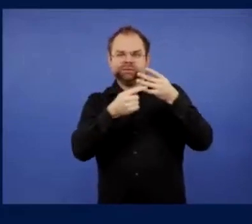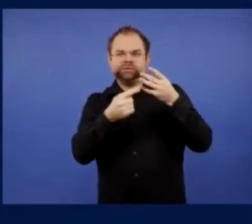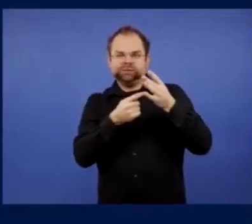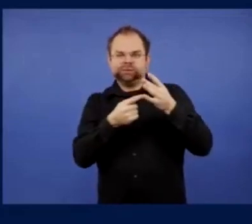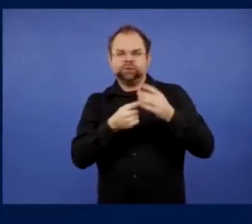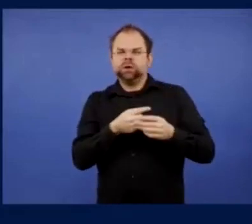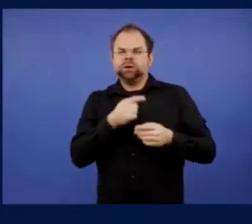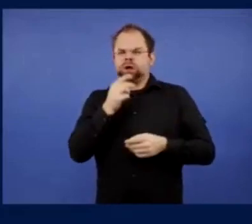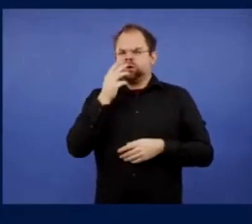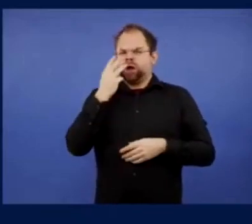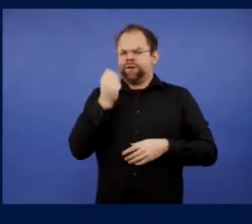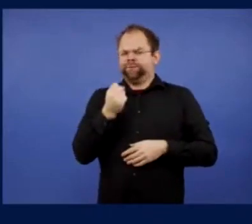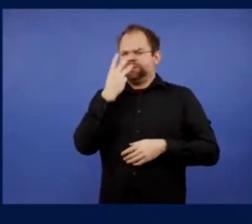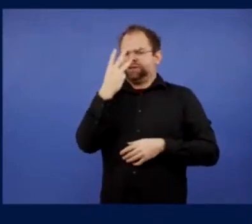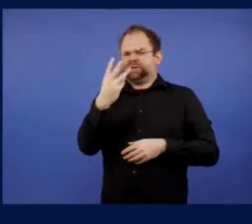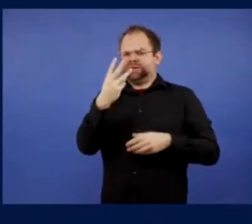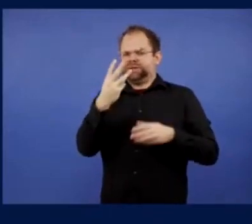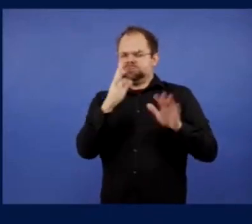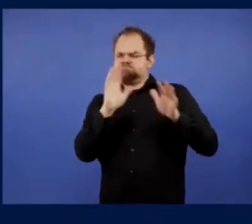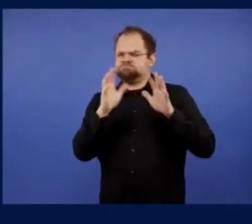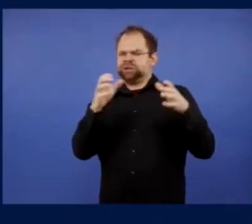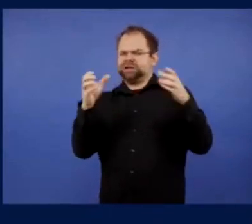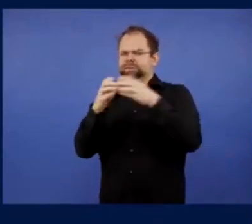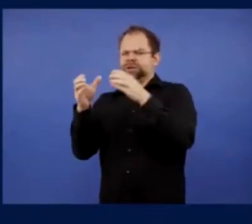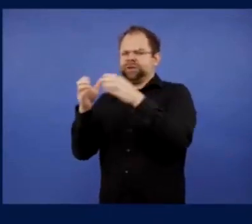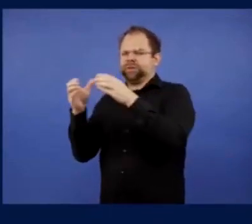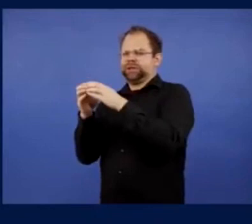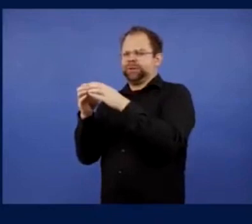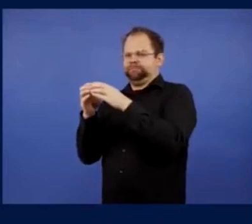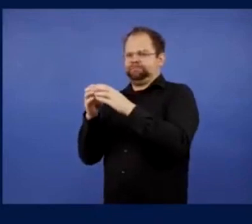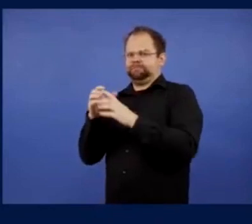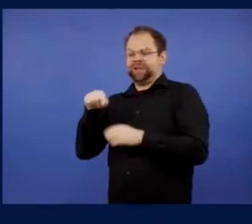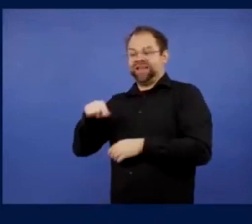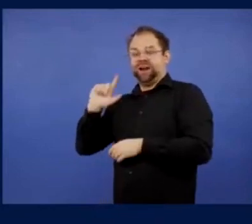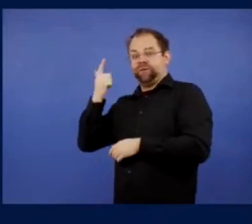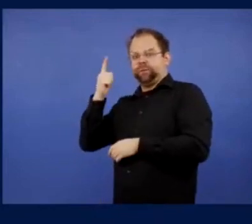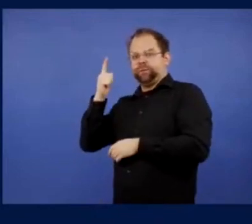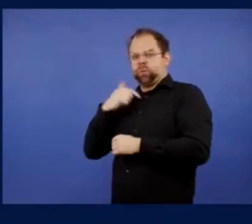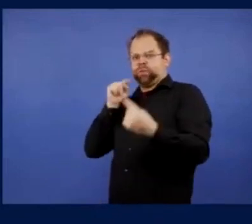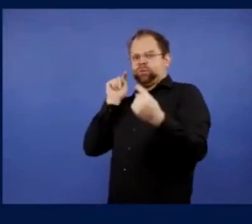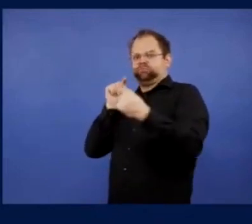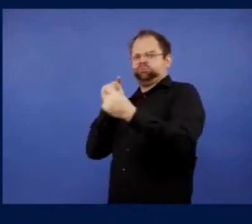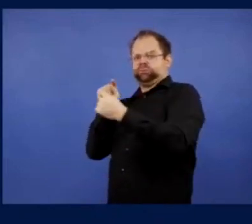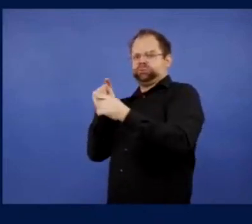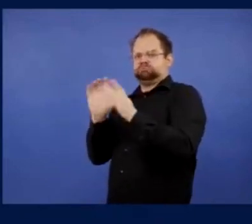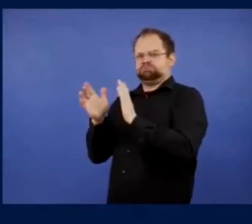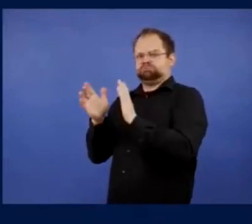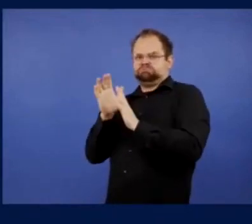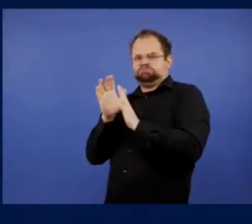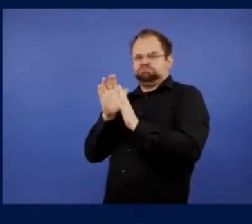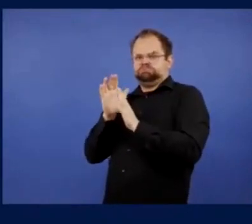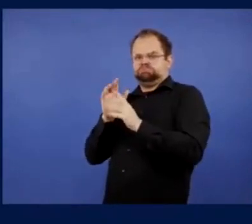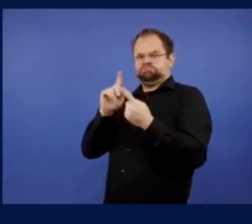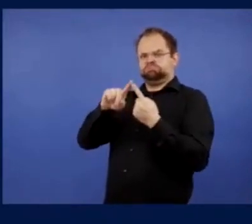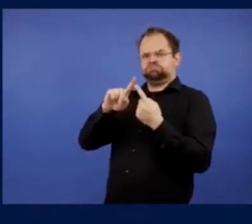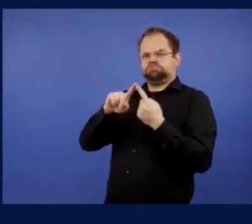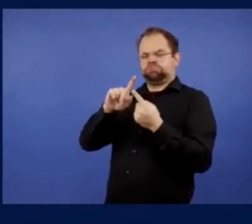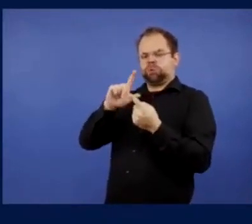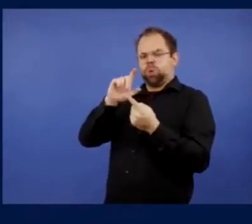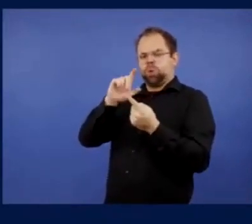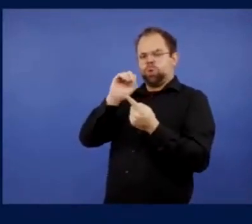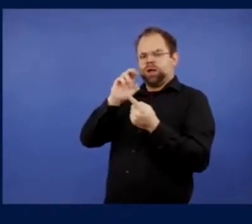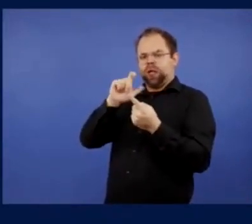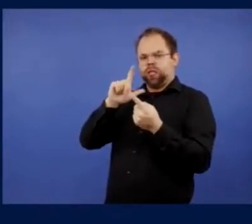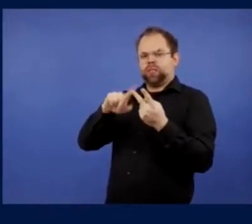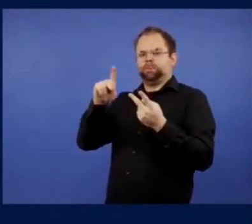the other end of the stadium, locked in. Police and stewards not letting me near them after the game, terrified I'm going to be separated from my daughters.